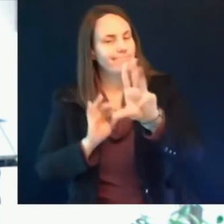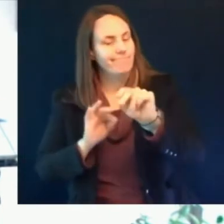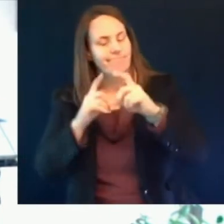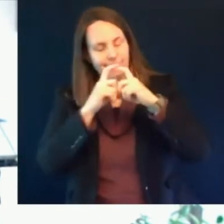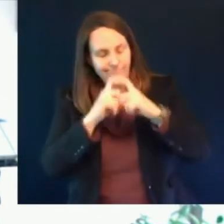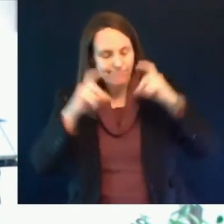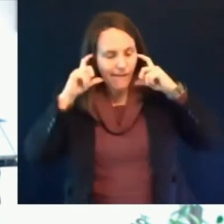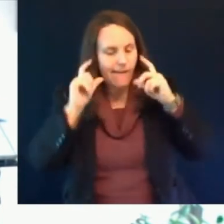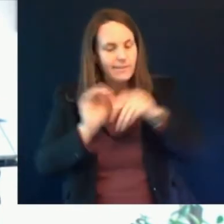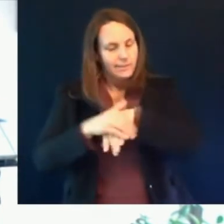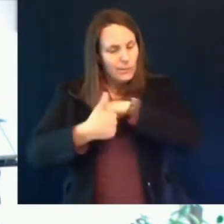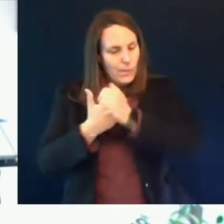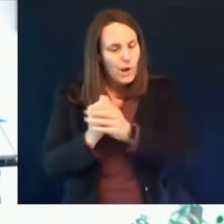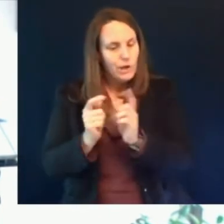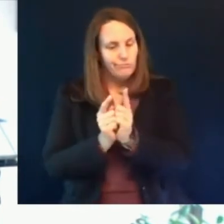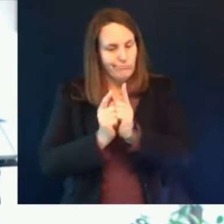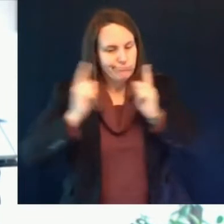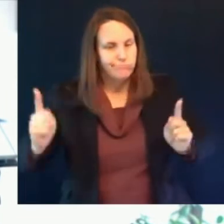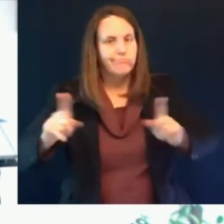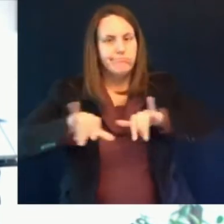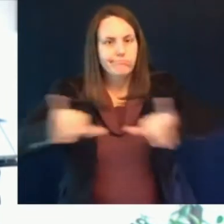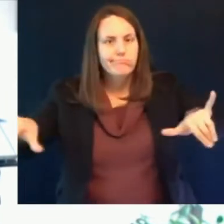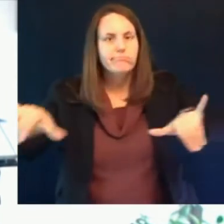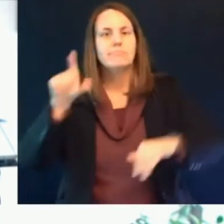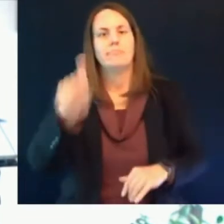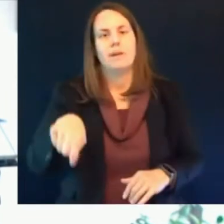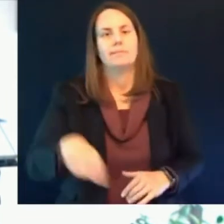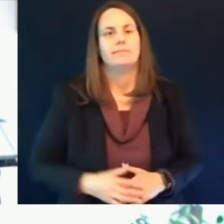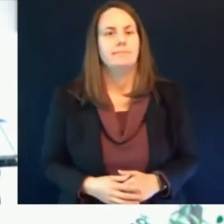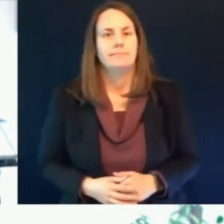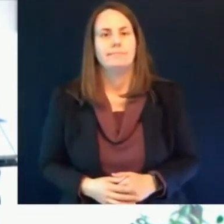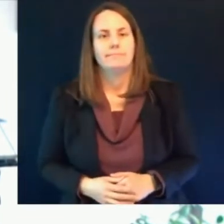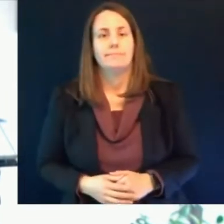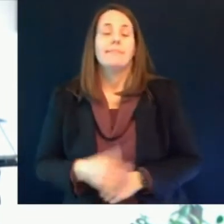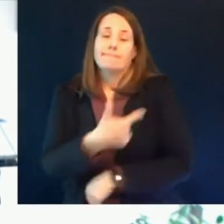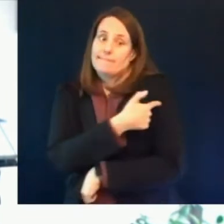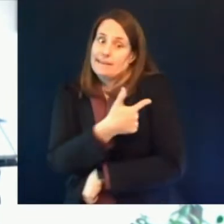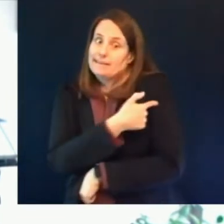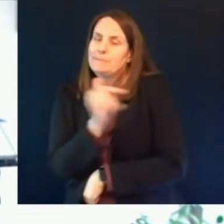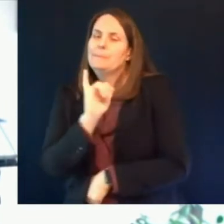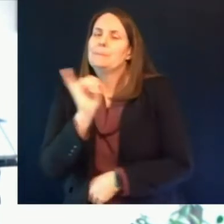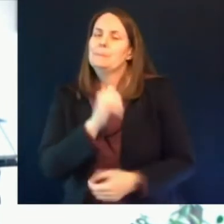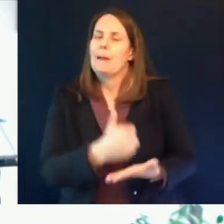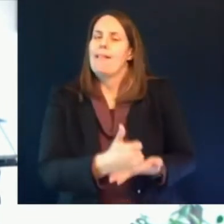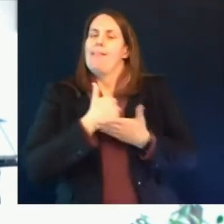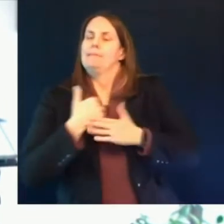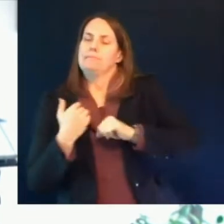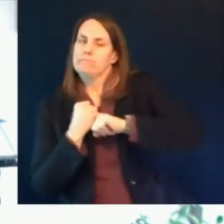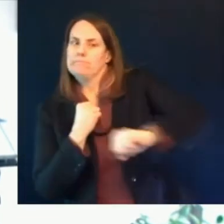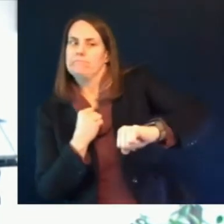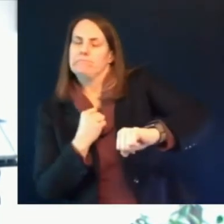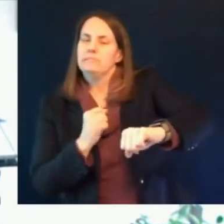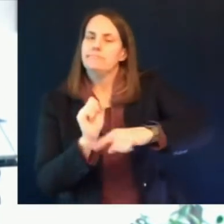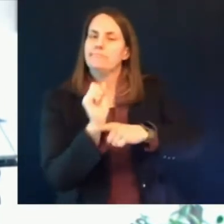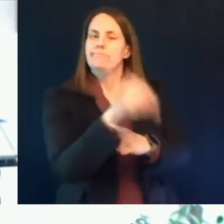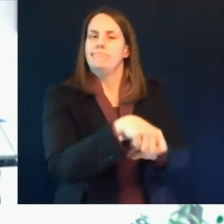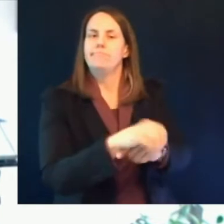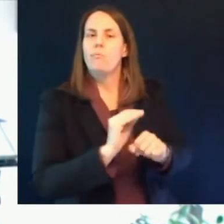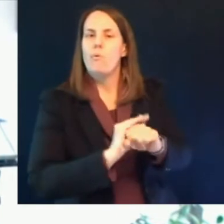emphasizing that vaccination is now also a very very important strategy to prevent the spread